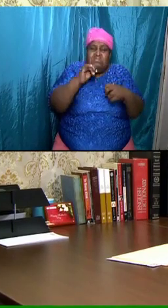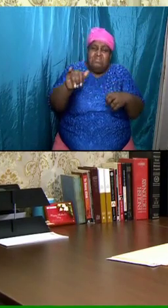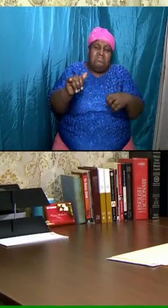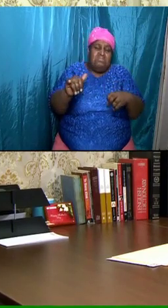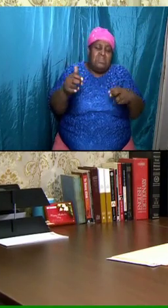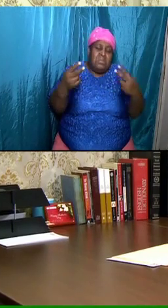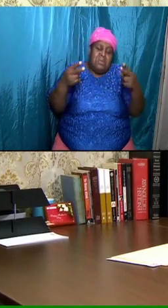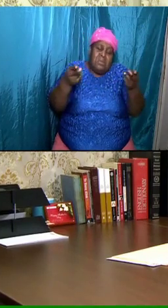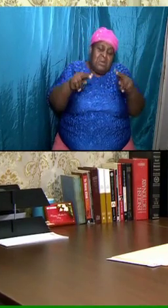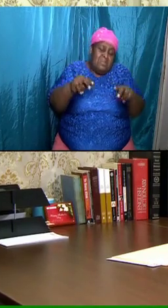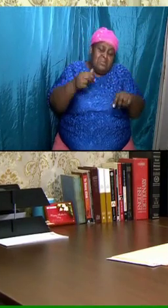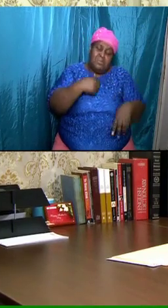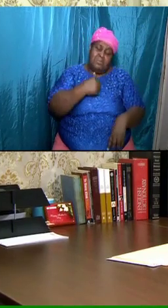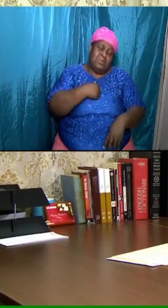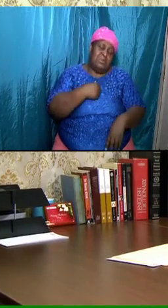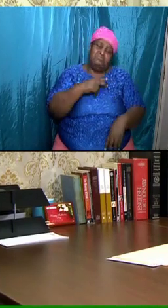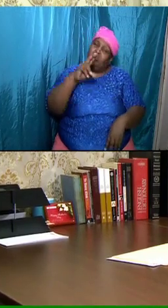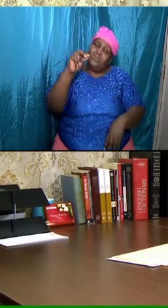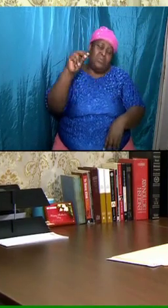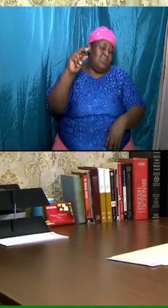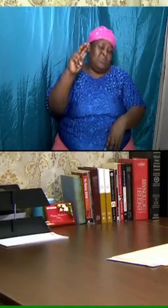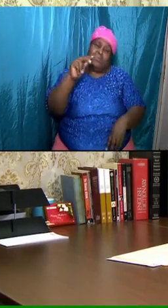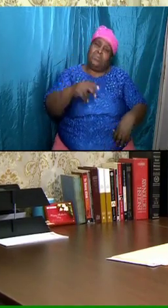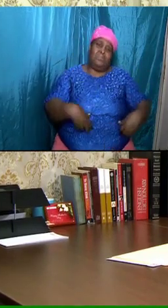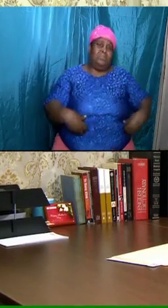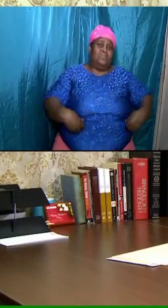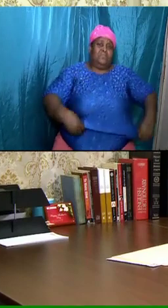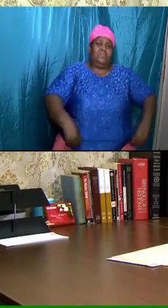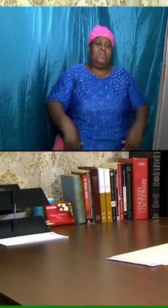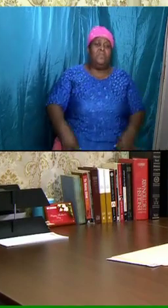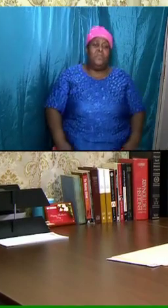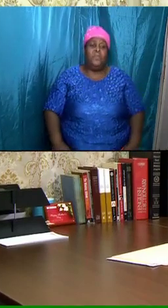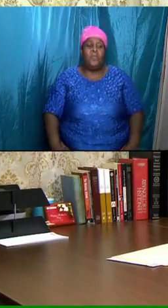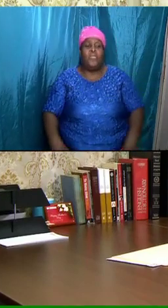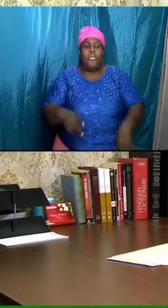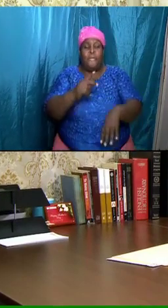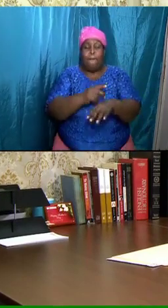You know, Paul closed with a particular scripture